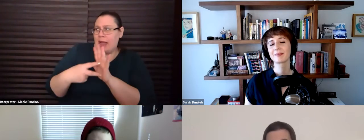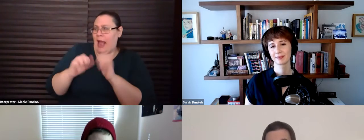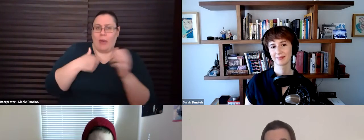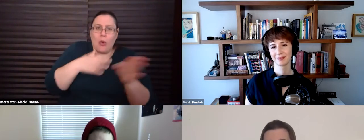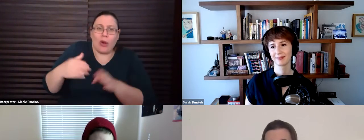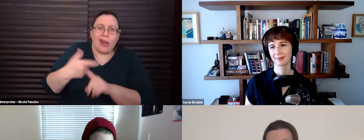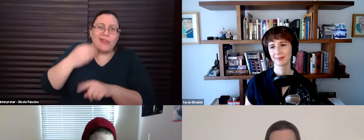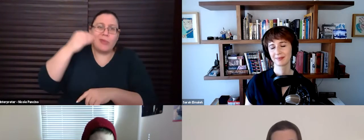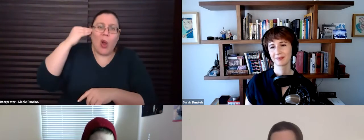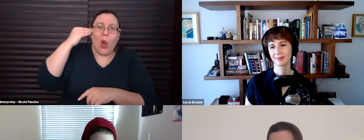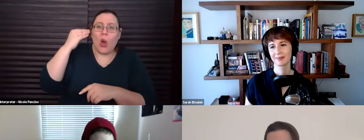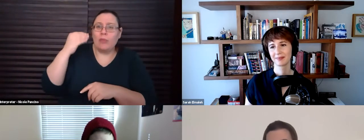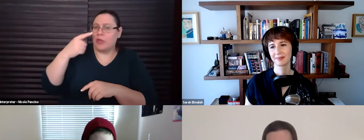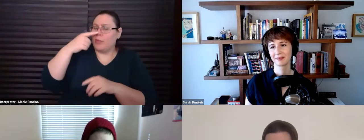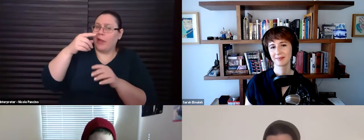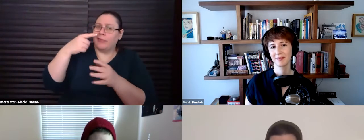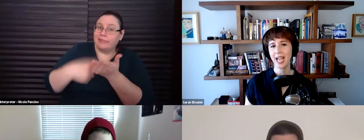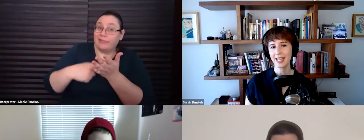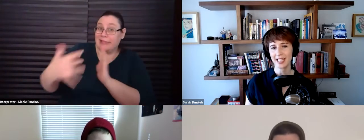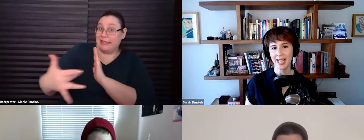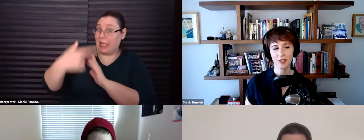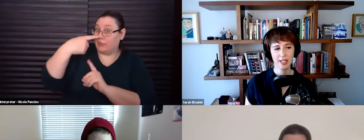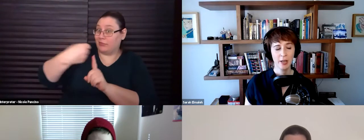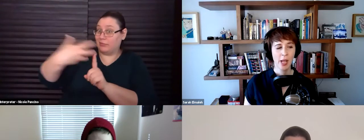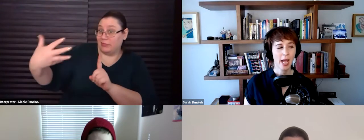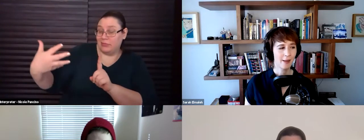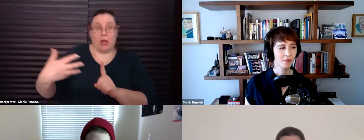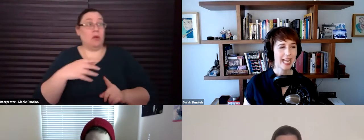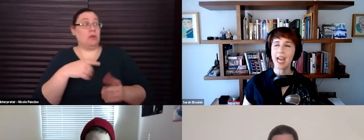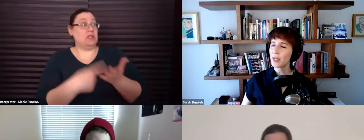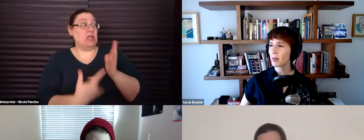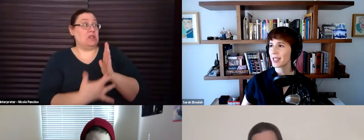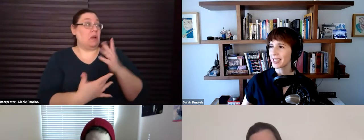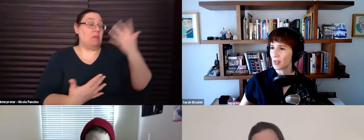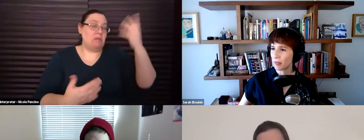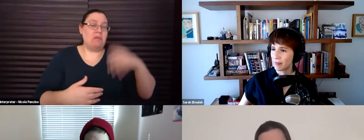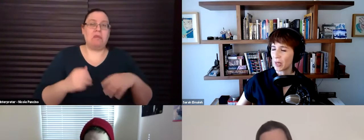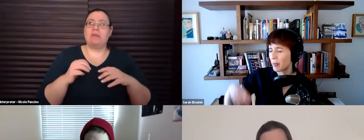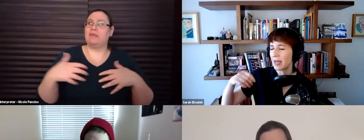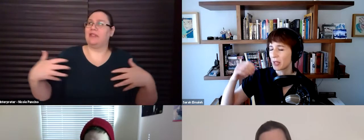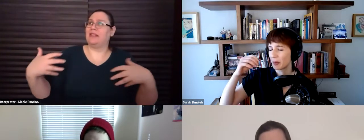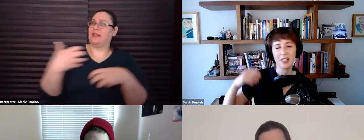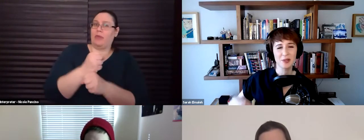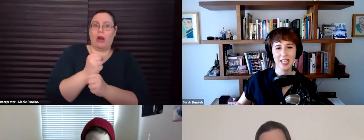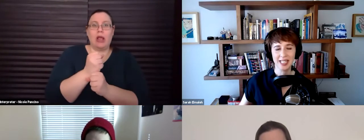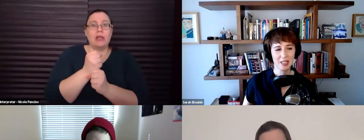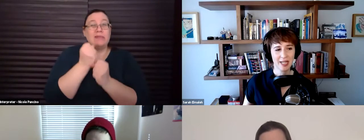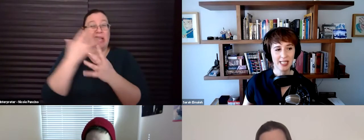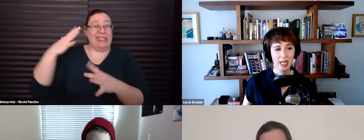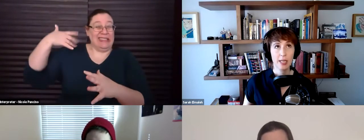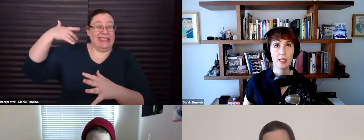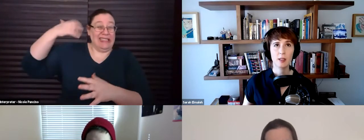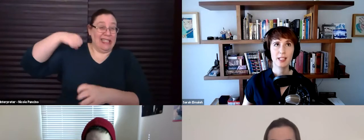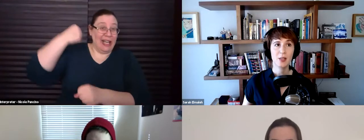And if you can highlight technology, even better. Highlight technology. Um, yeah. How do I summarize like multi, many multiple years of organizing